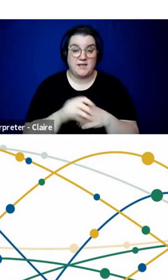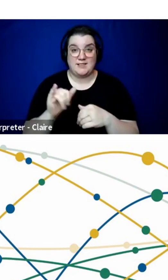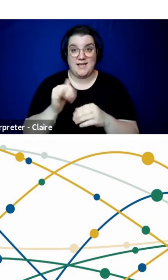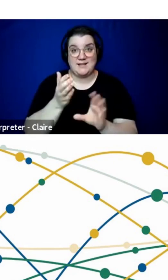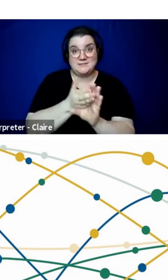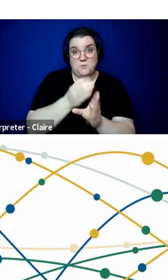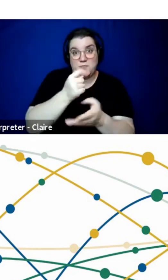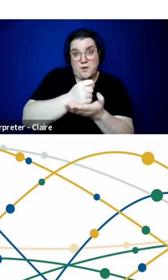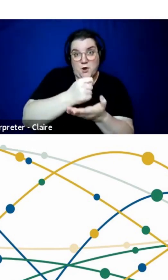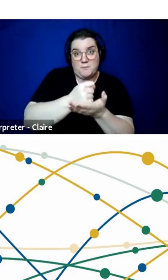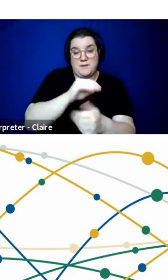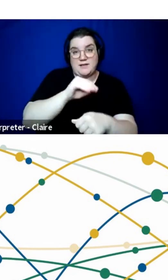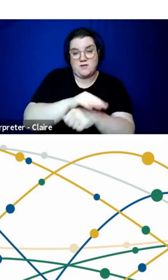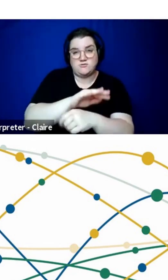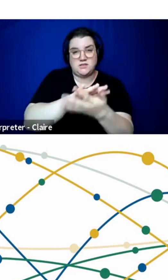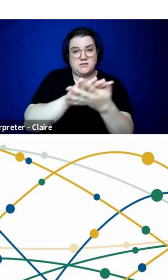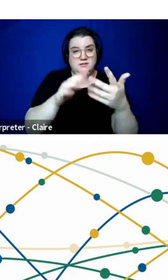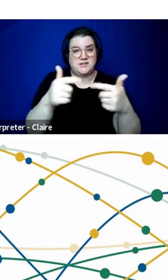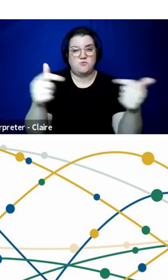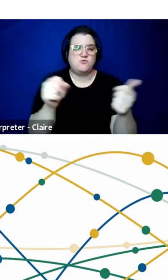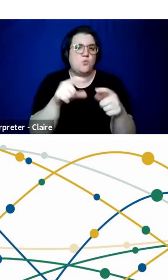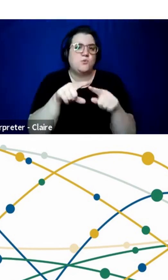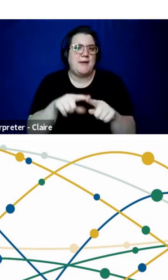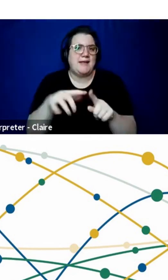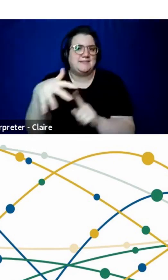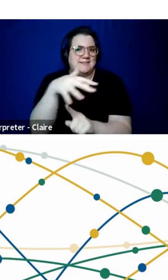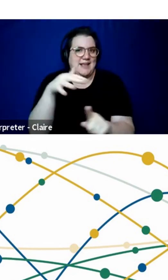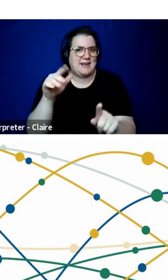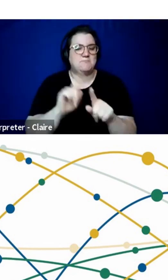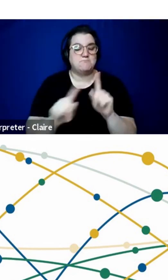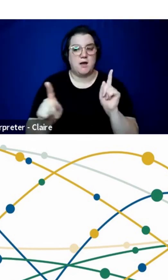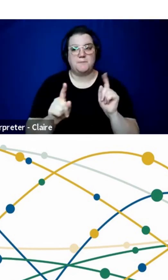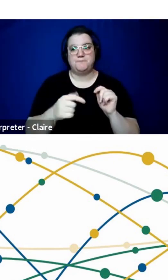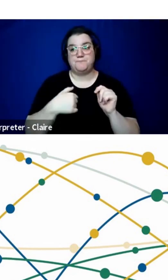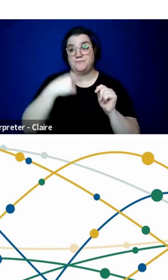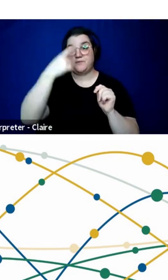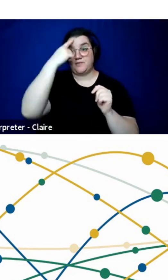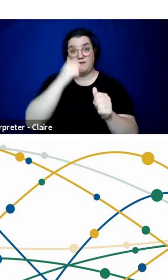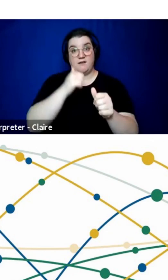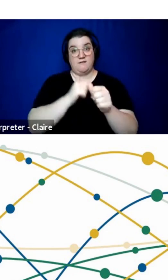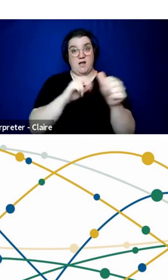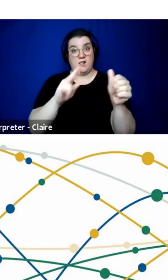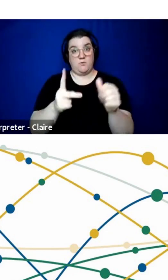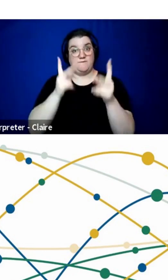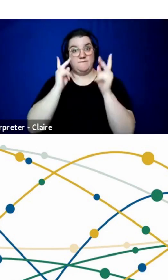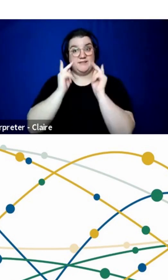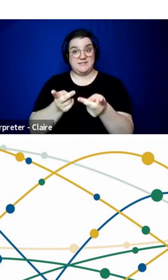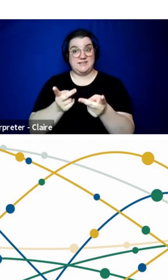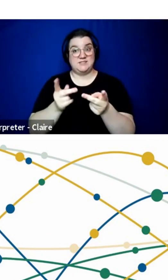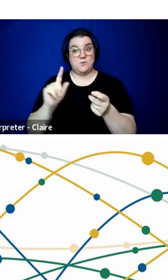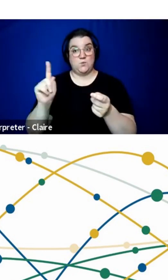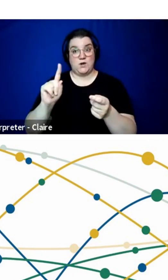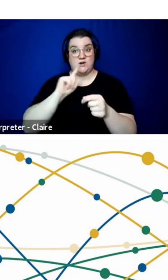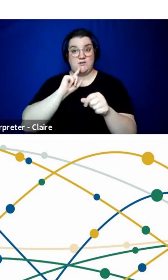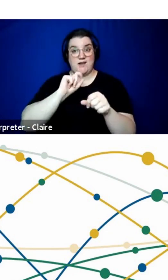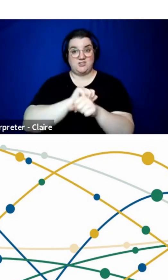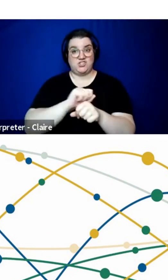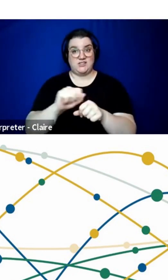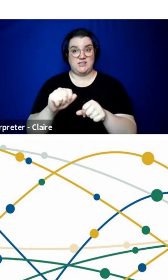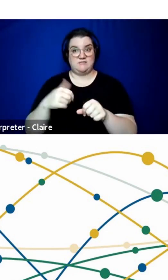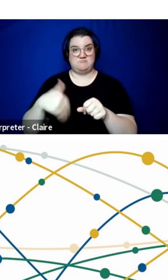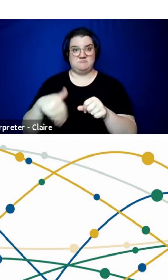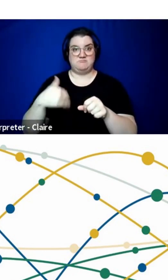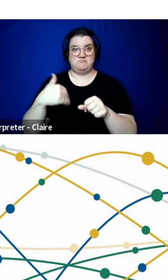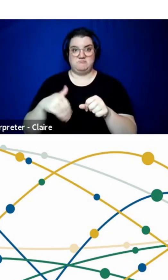counseling and things like that. So, I think it depends on the setting. But I think that follow-up visits is where actually there's a